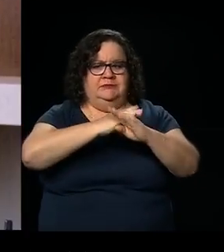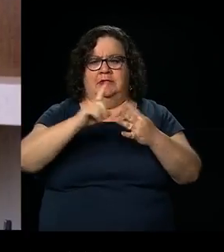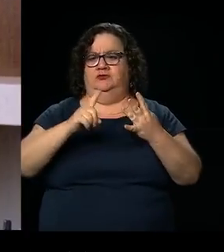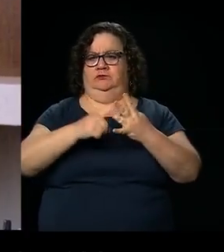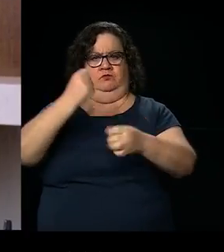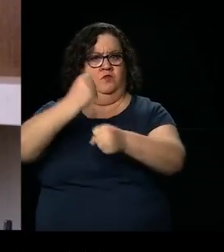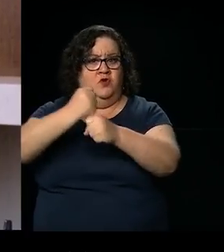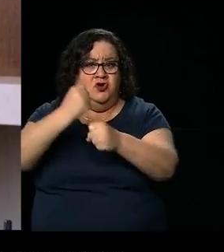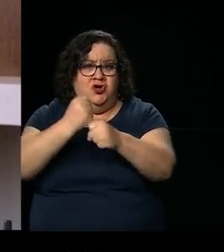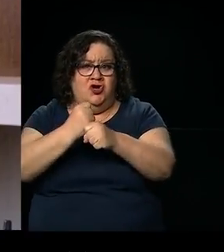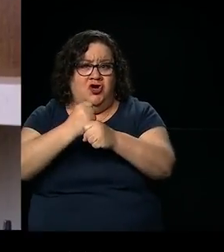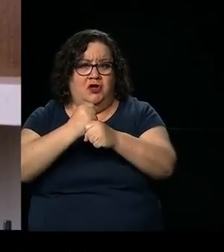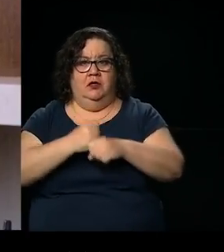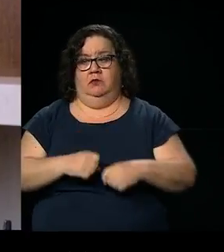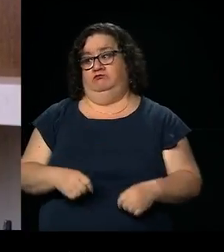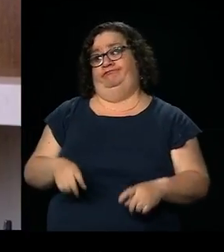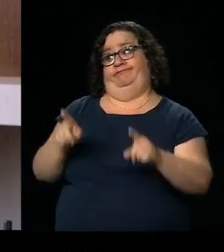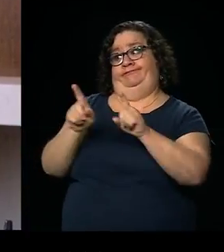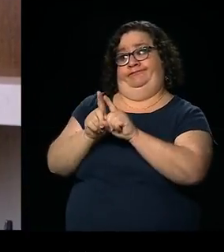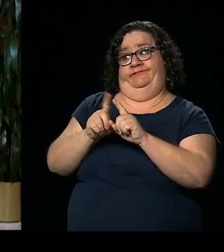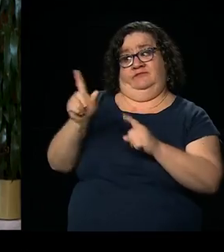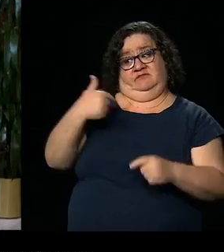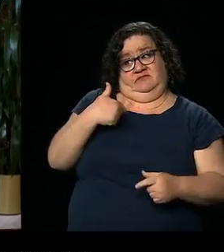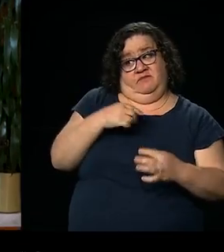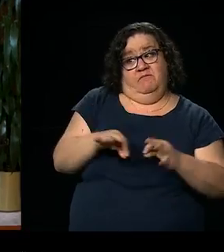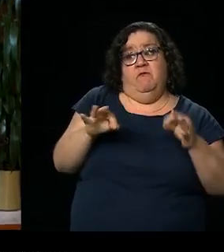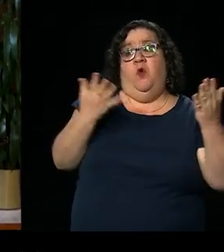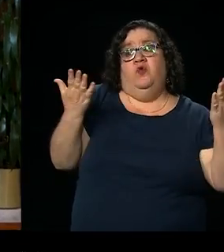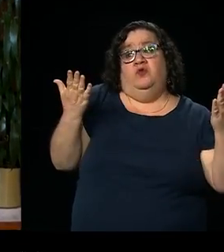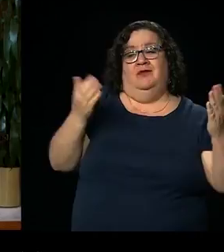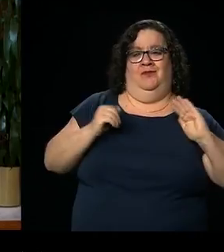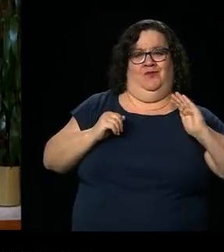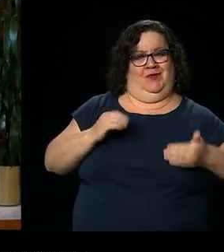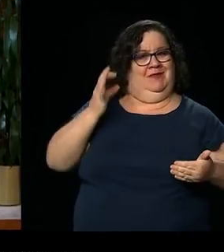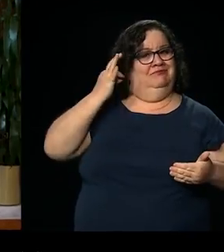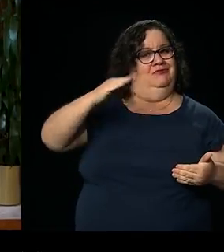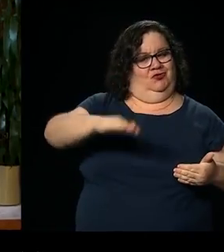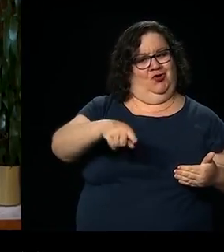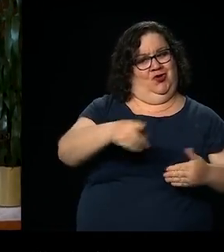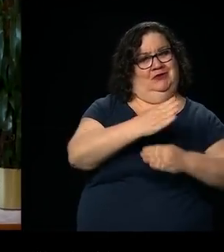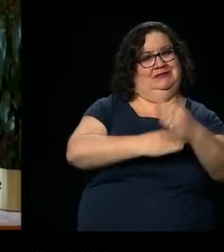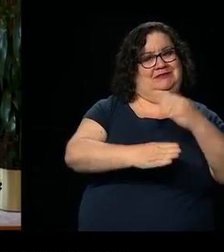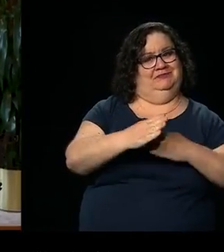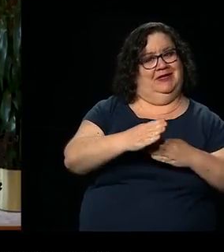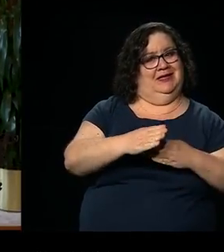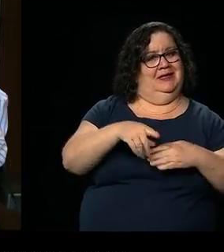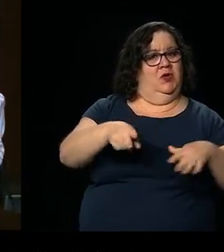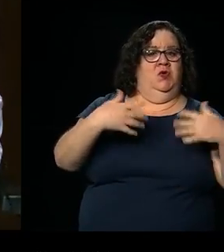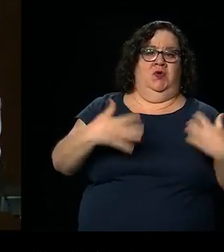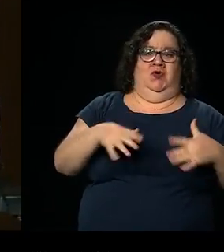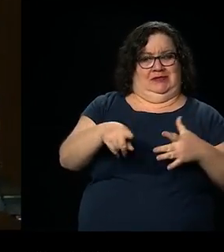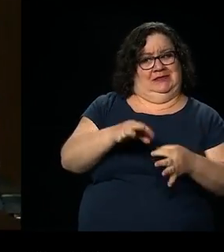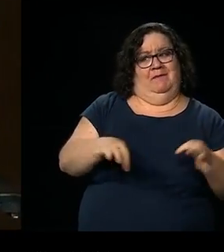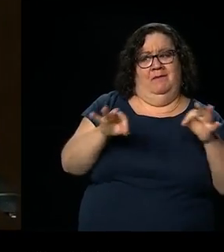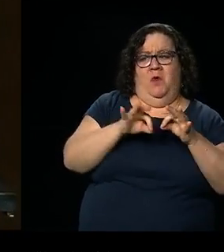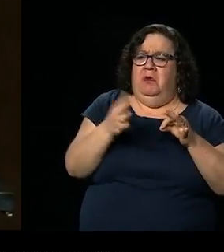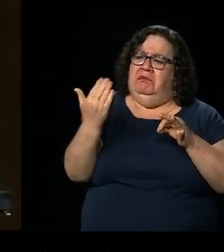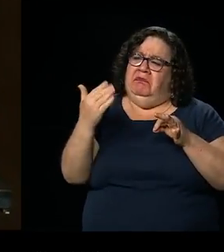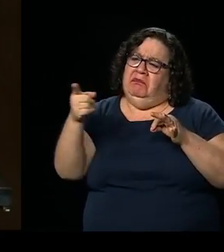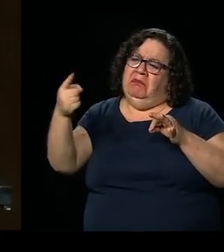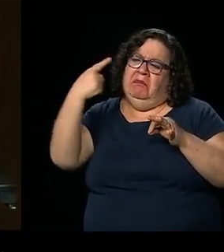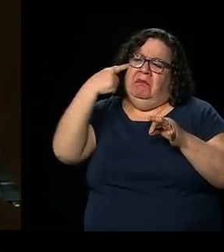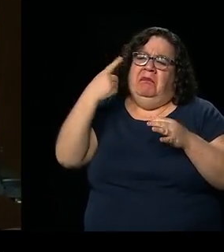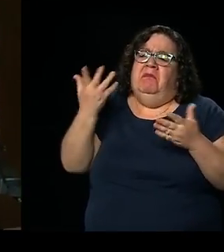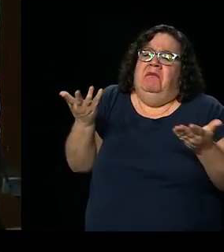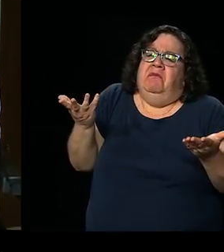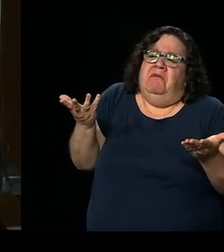education, access to social protection, access to decent jobs. And also, it's really important, at least for me, to talk about women and girls who